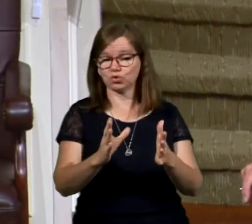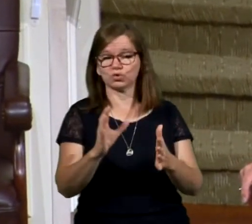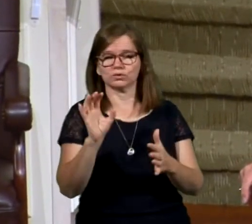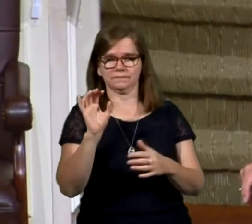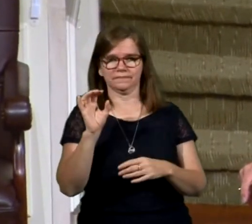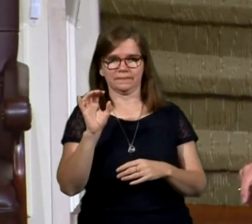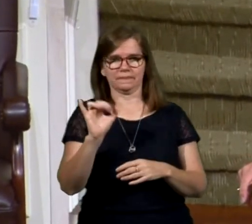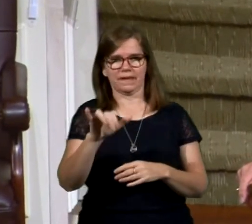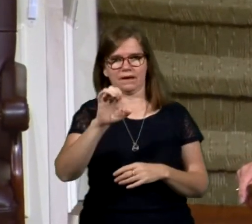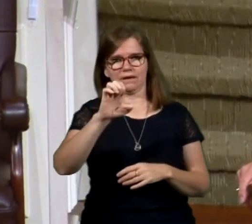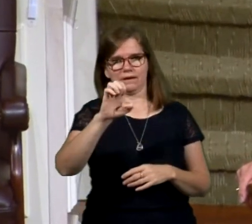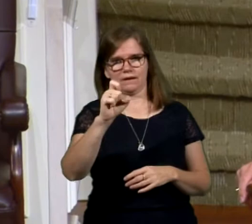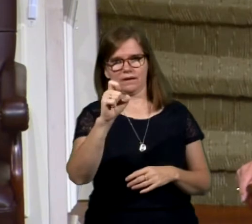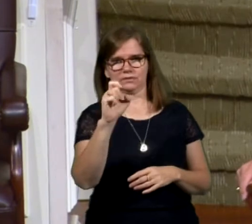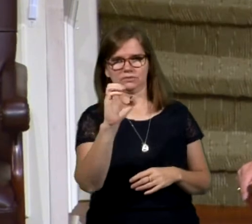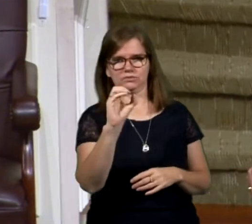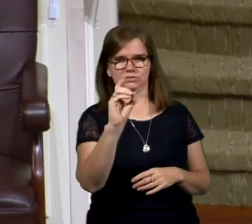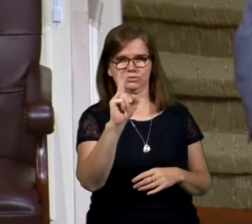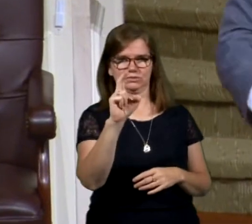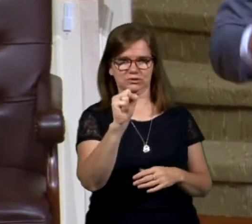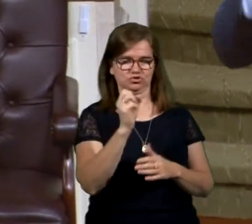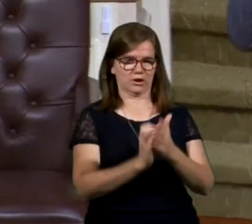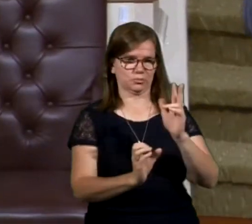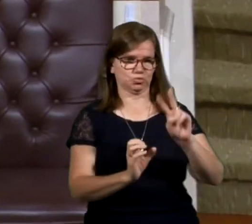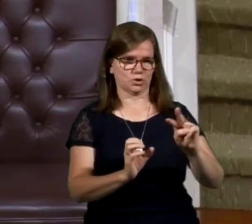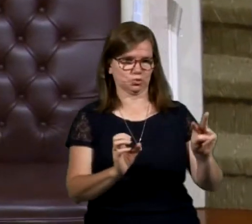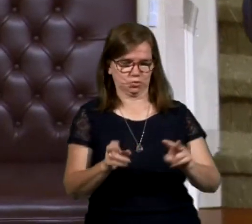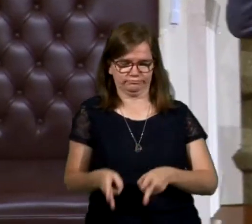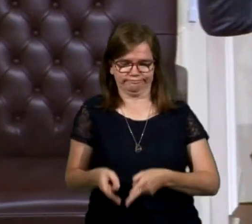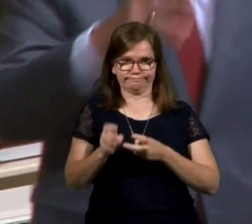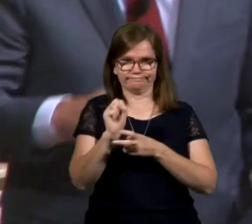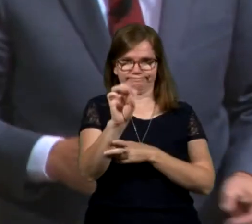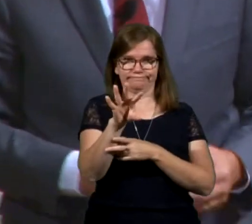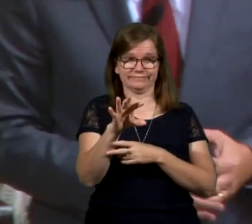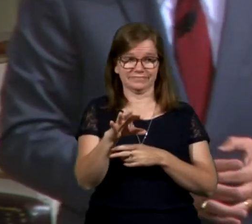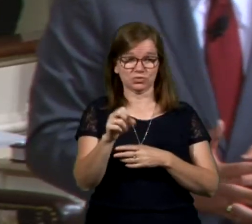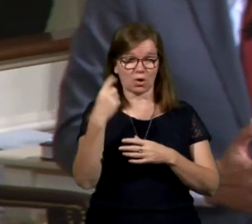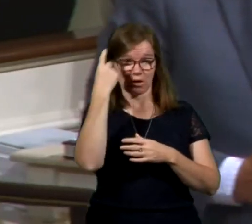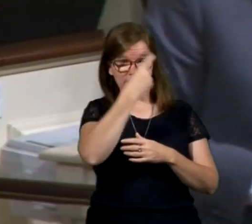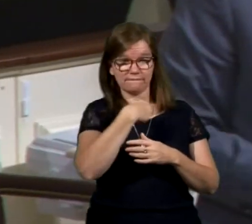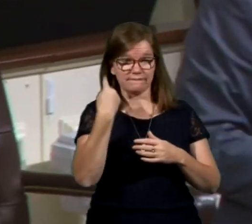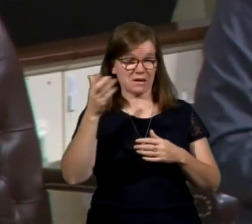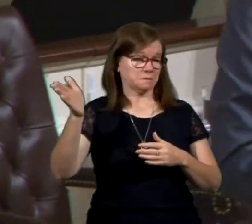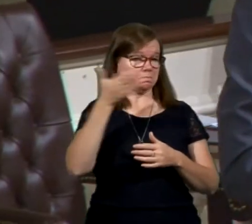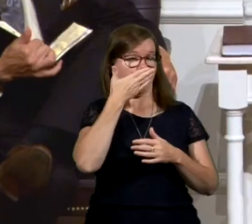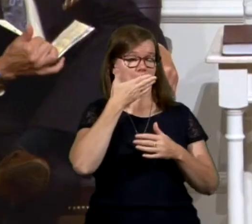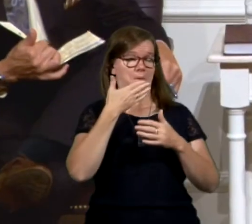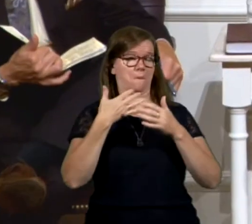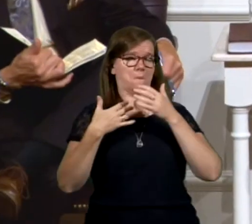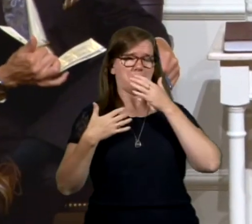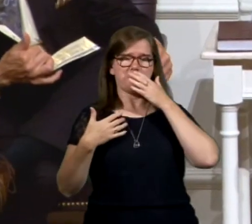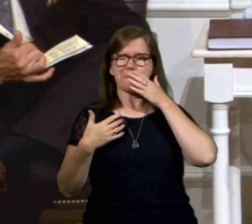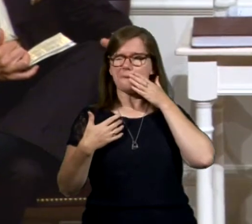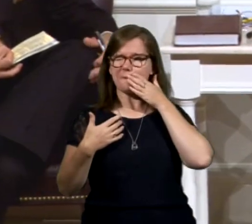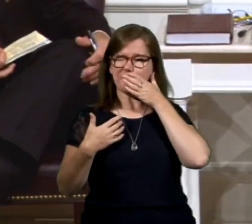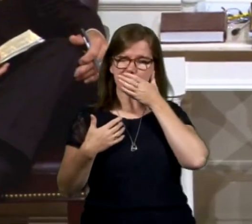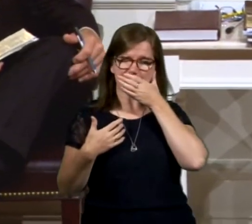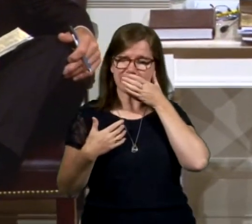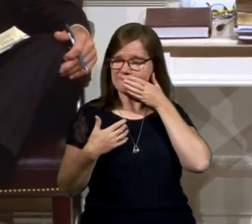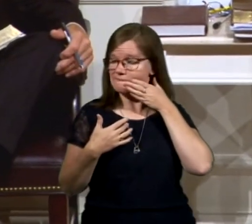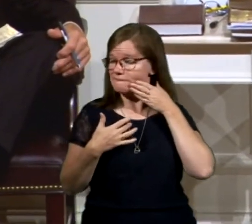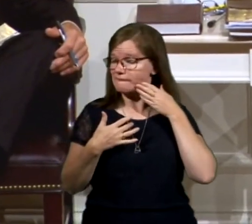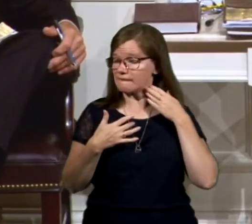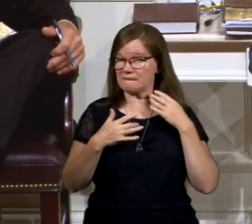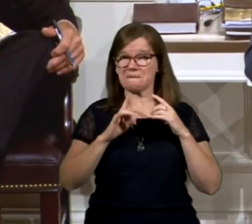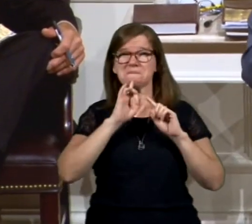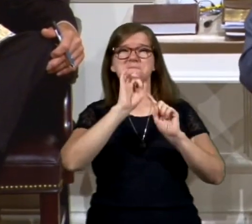in Exodus chapter 22. So here with his face red and stinging, and his response was, man, God